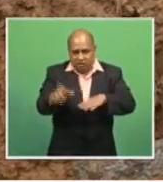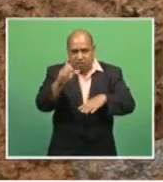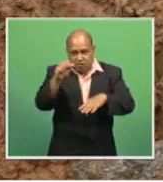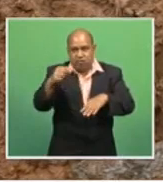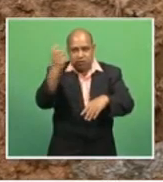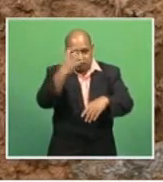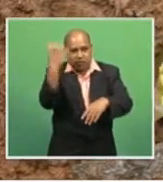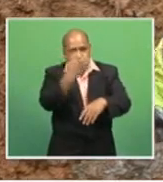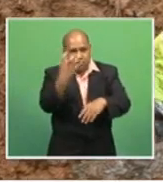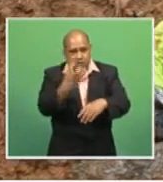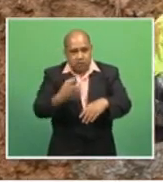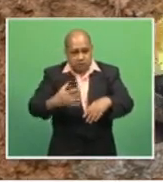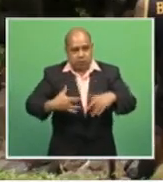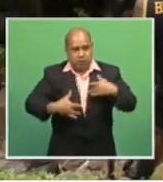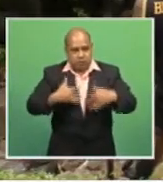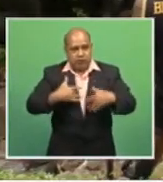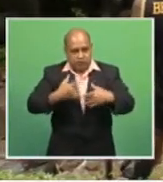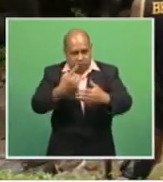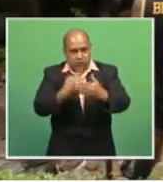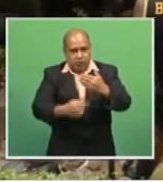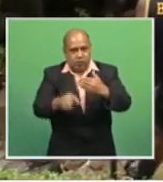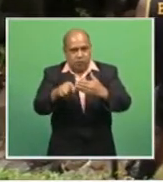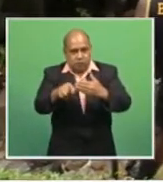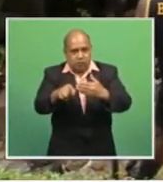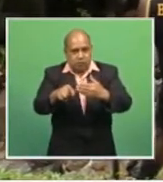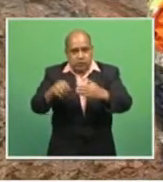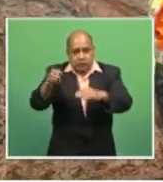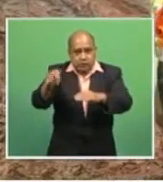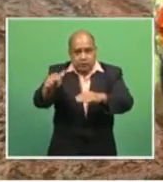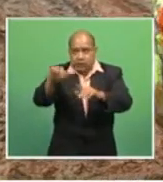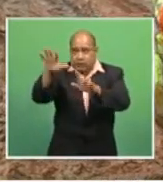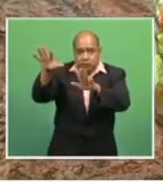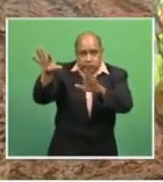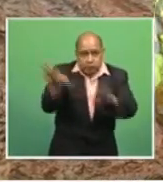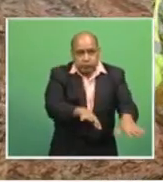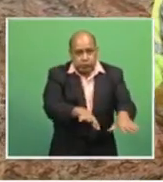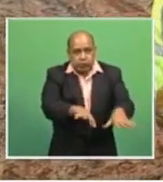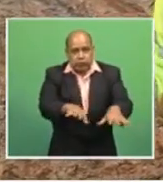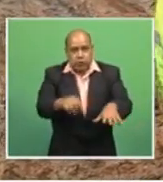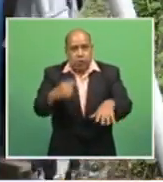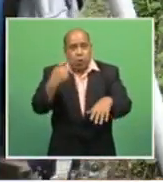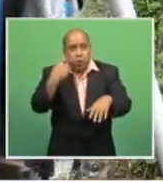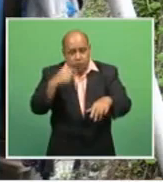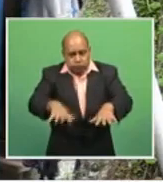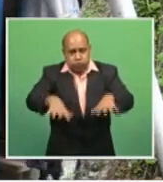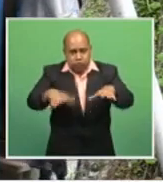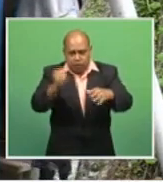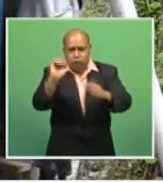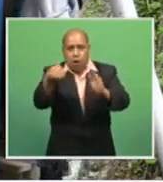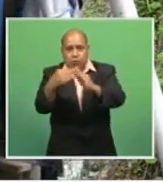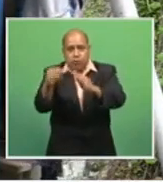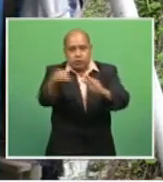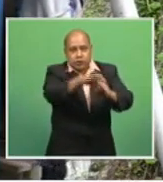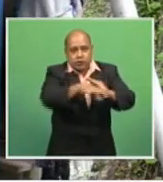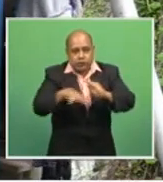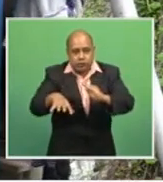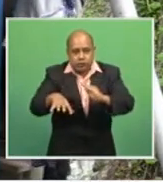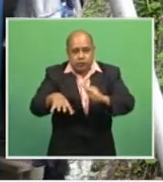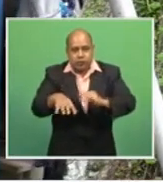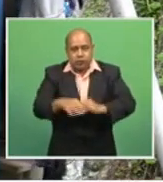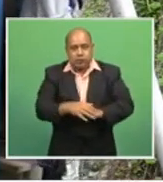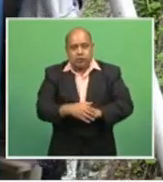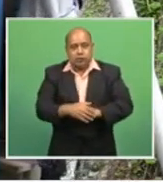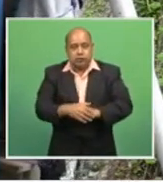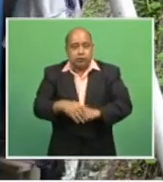this has led to floodwaters entering homes of some residents at the foot of the hill. Prabawati, who lives